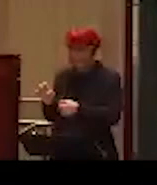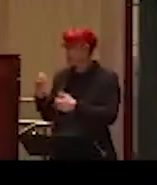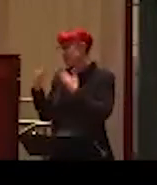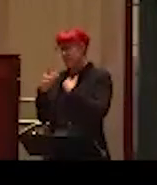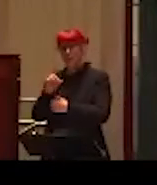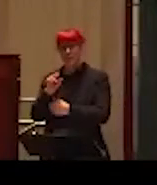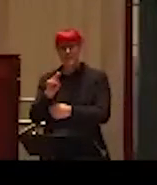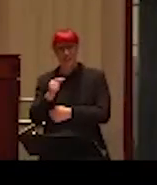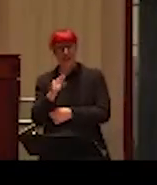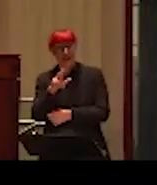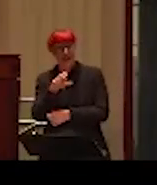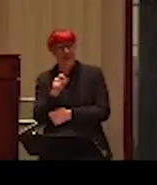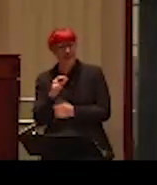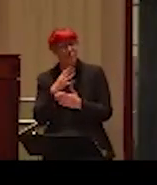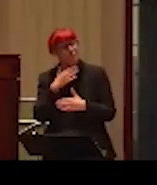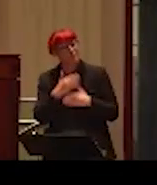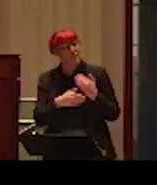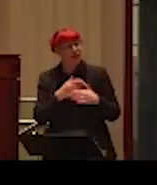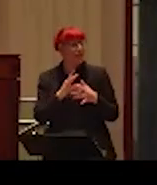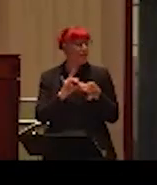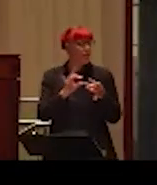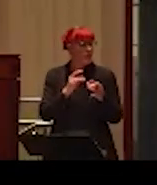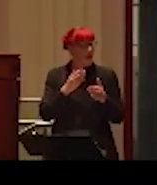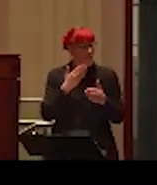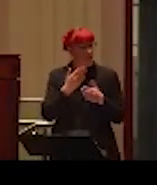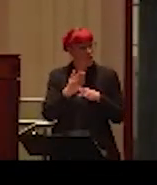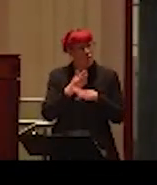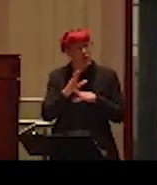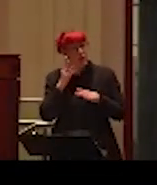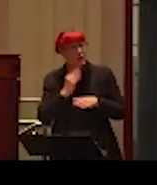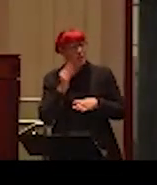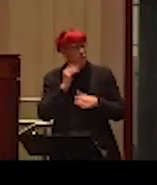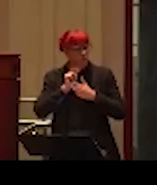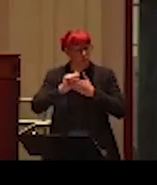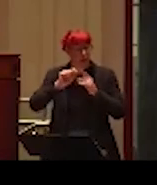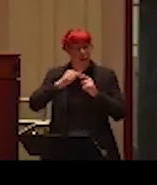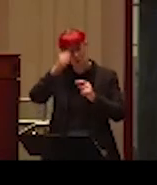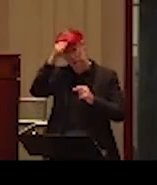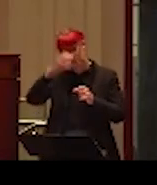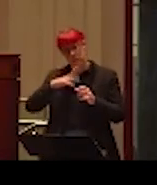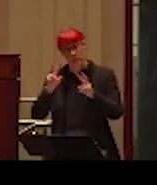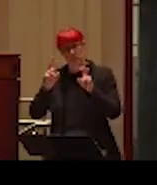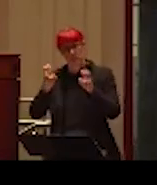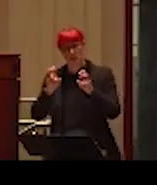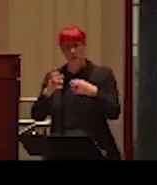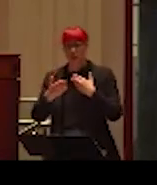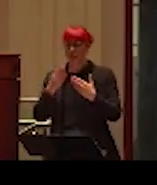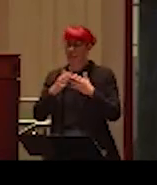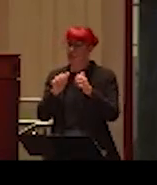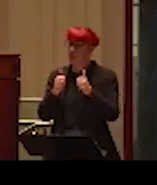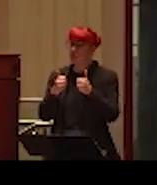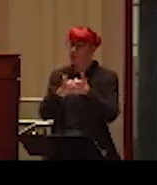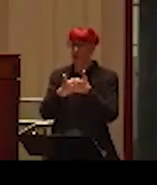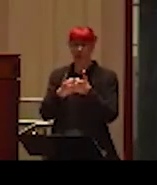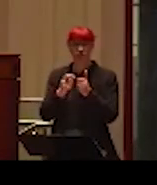for these kind words and for sharing with us experiences, actually writing about men's issues and how challenging it can be. And with this, I would like